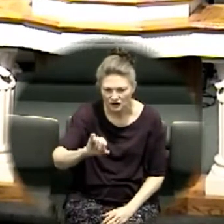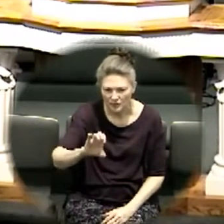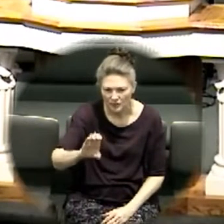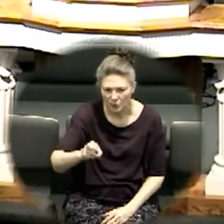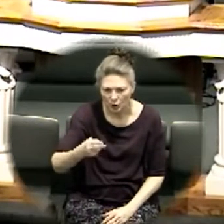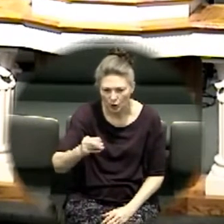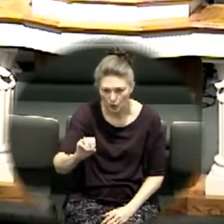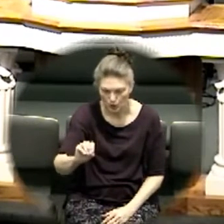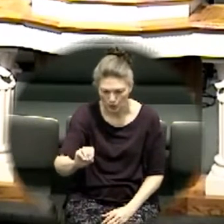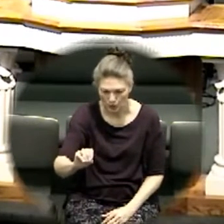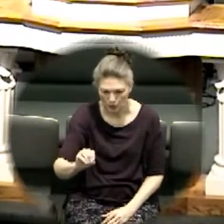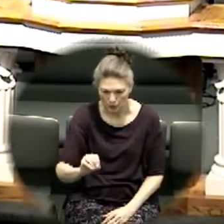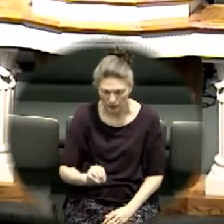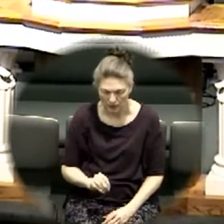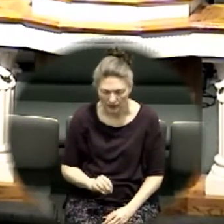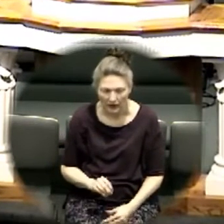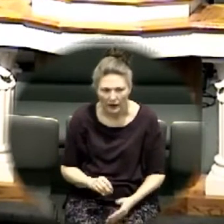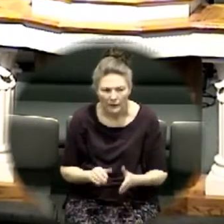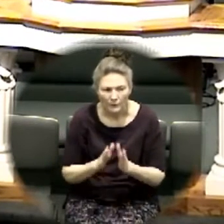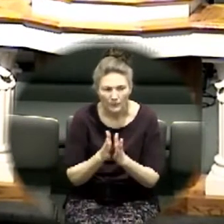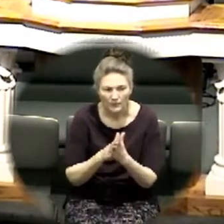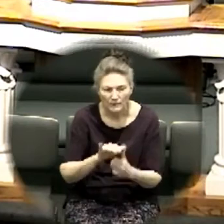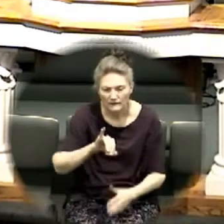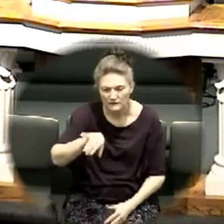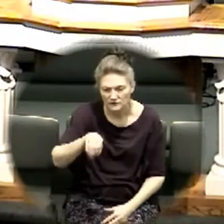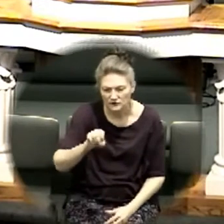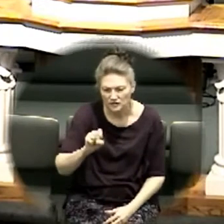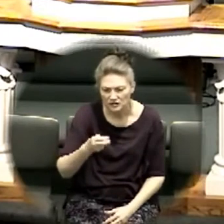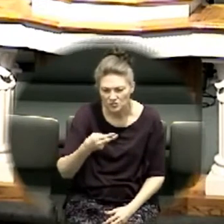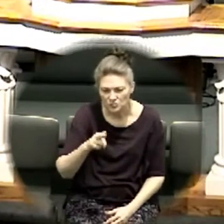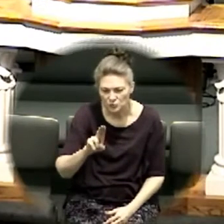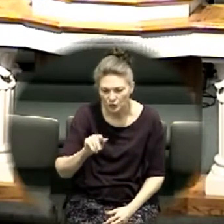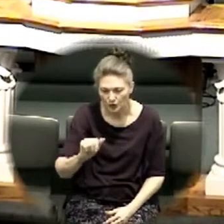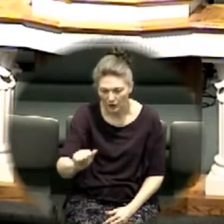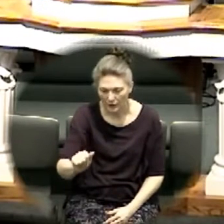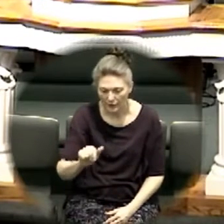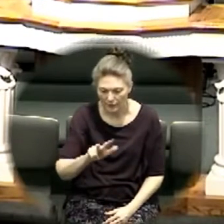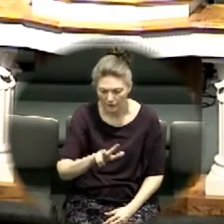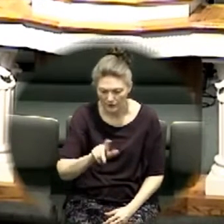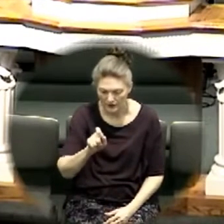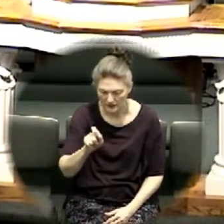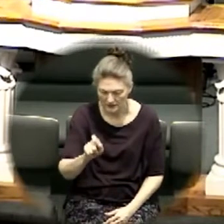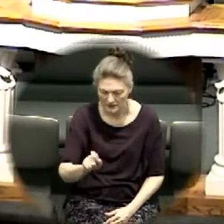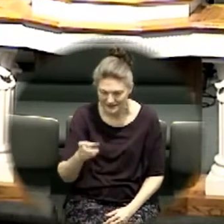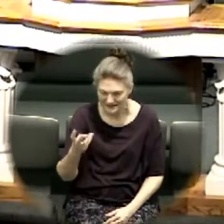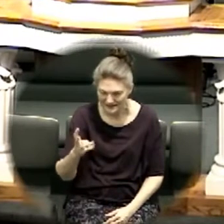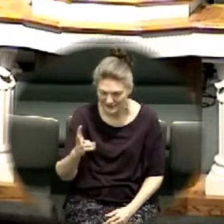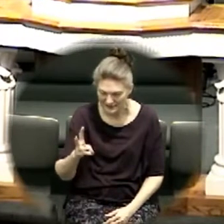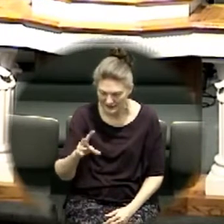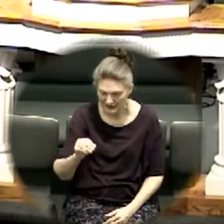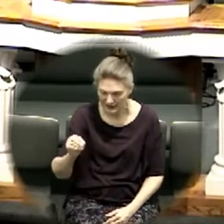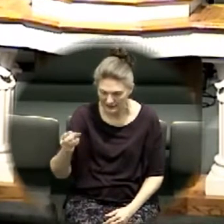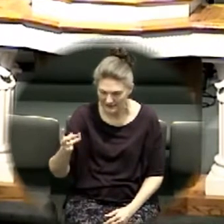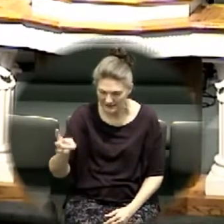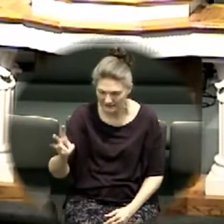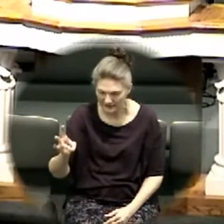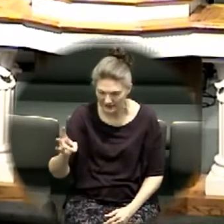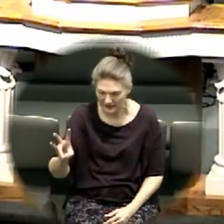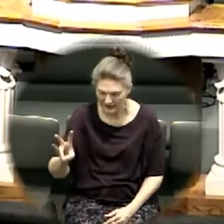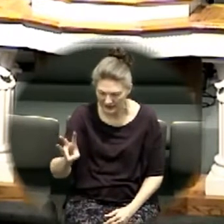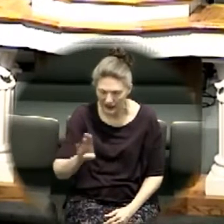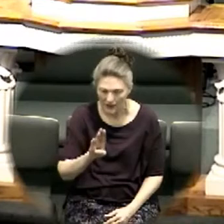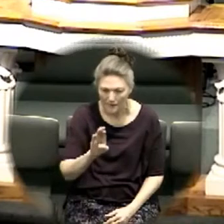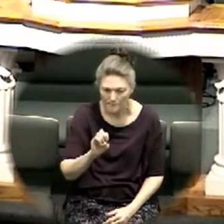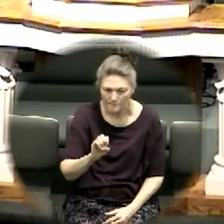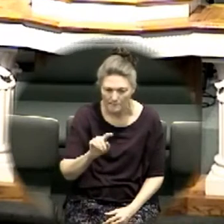it's found in Joshua 3 16 and 17 Beth Abara Jesus in